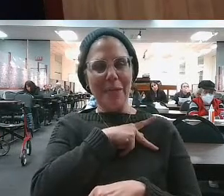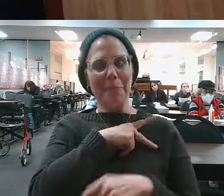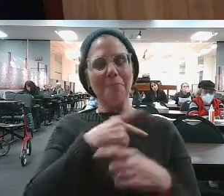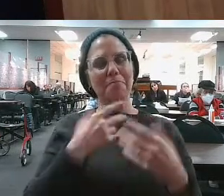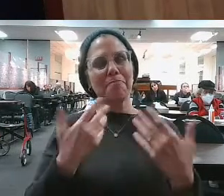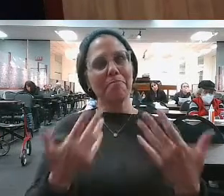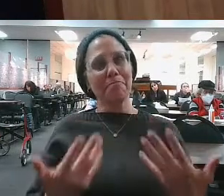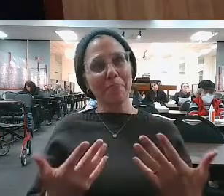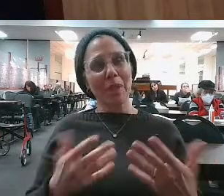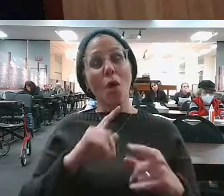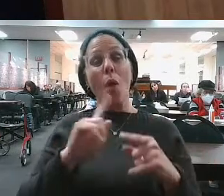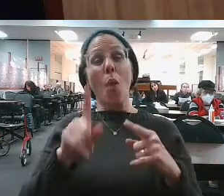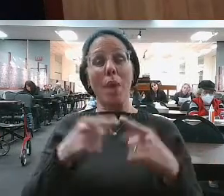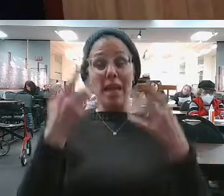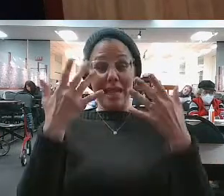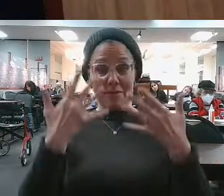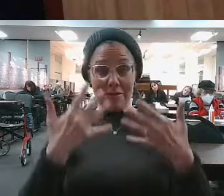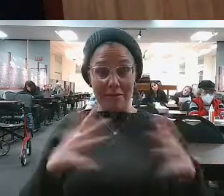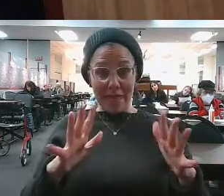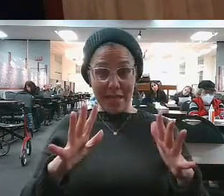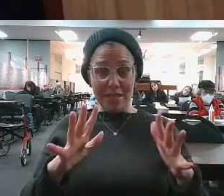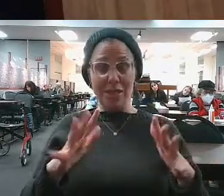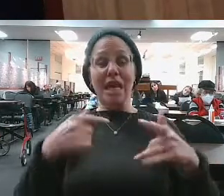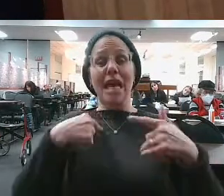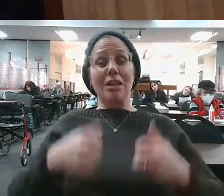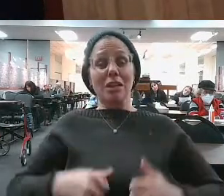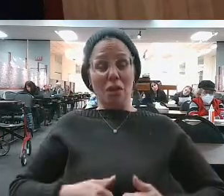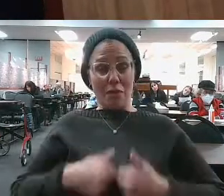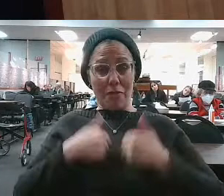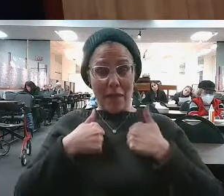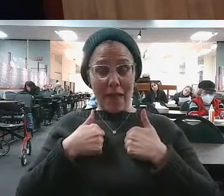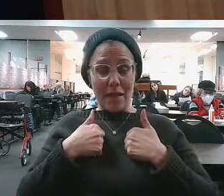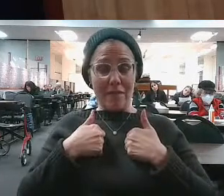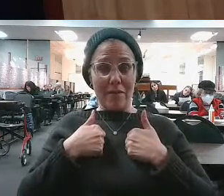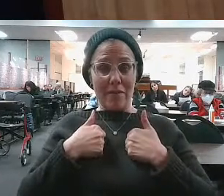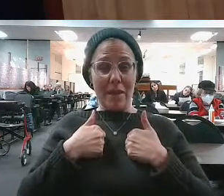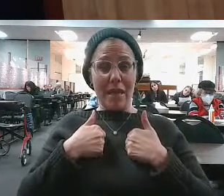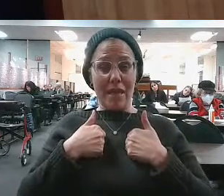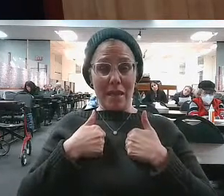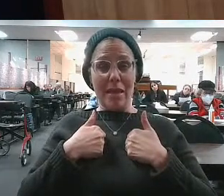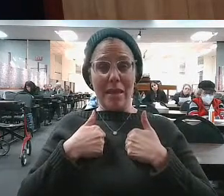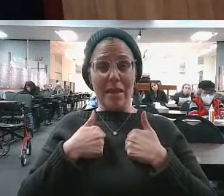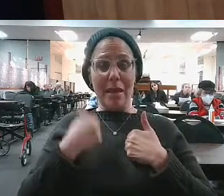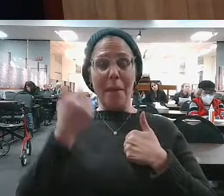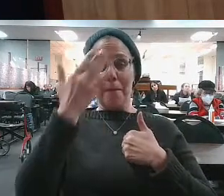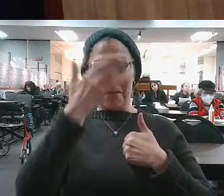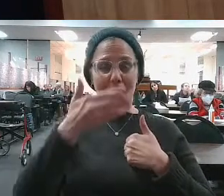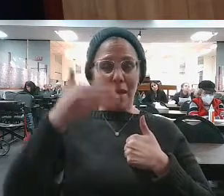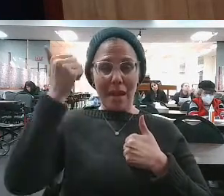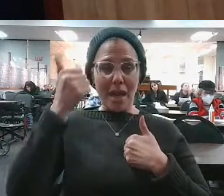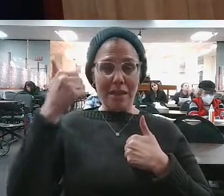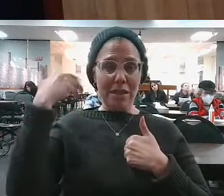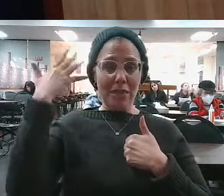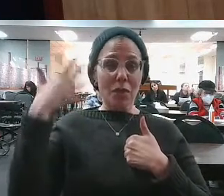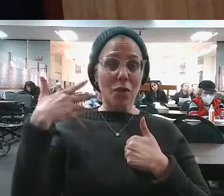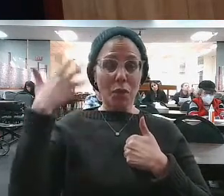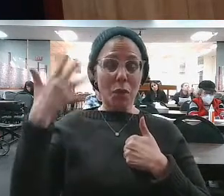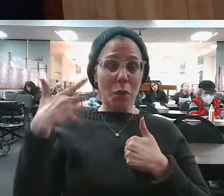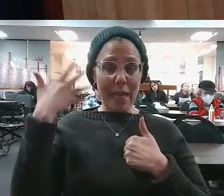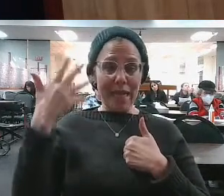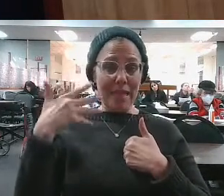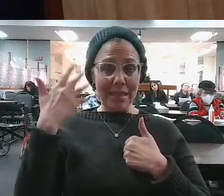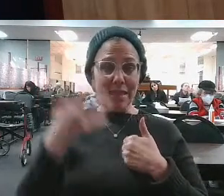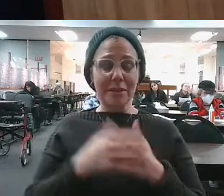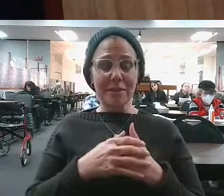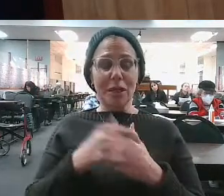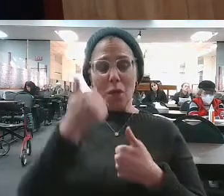So David HaMelech says, when I came out of this episode and I survived because of the insanity. Now remember again, how did David HaMelech